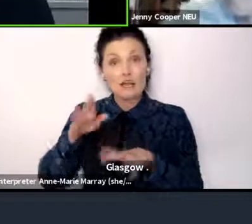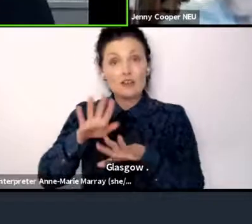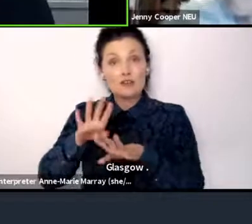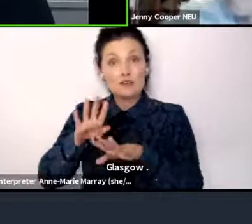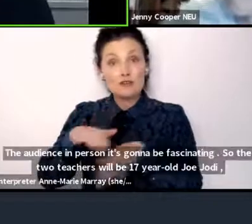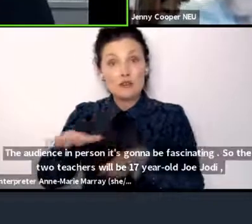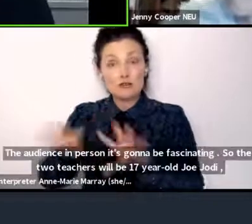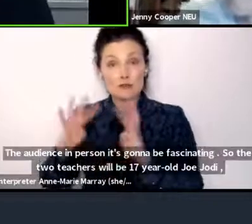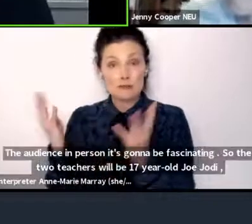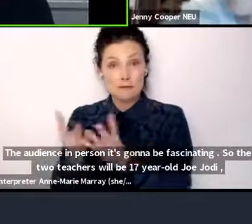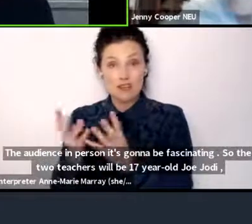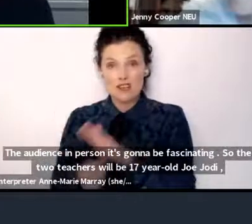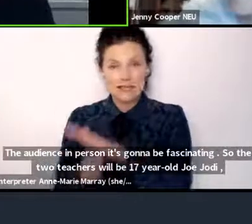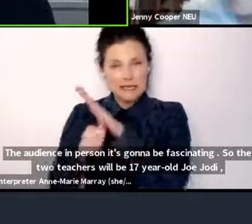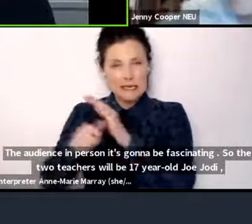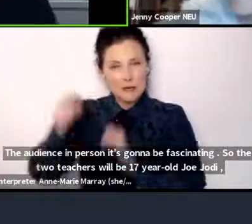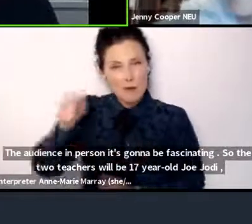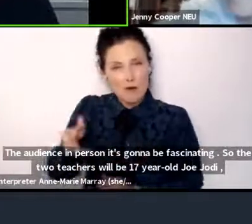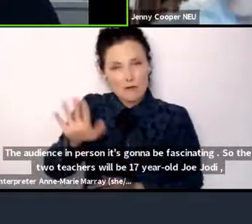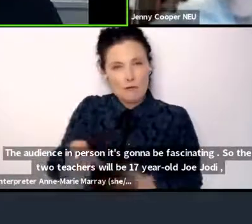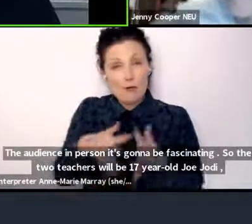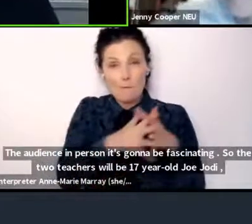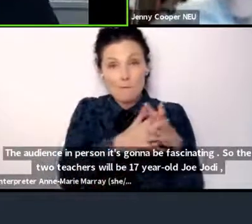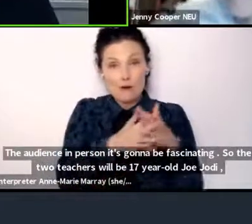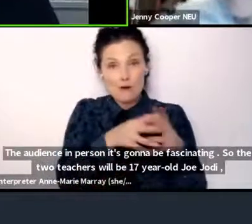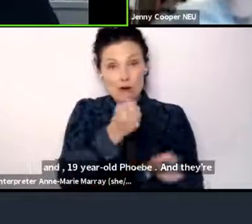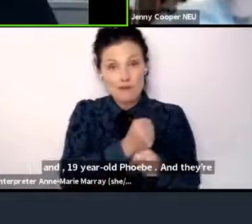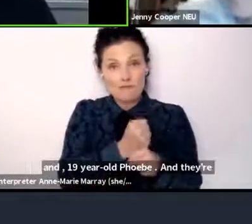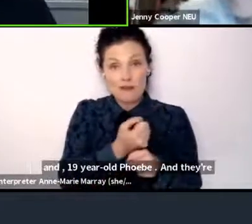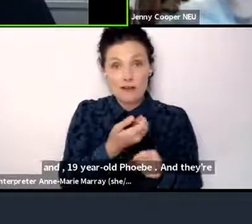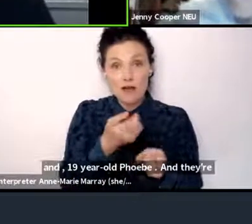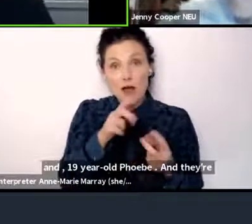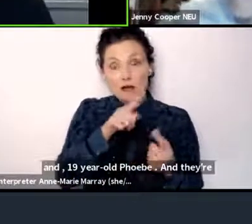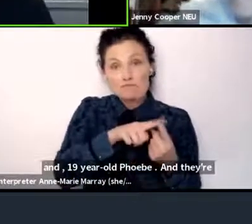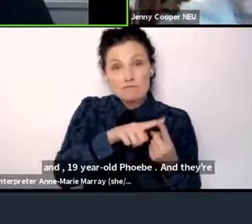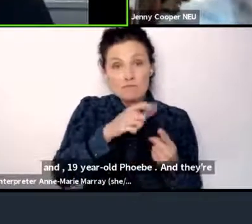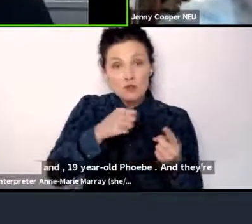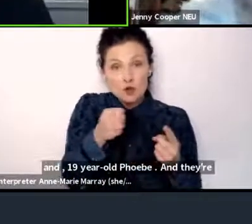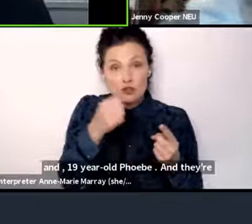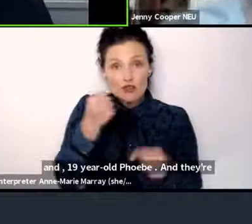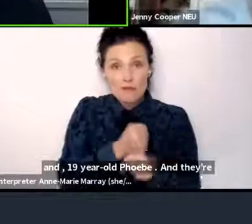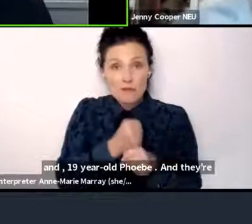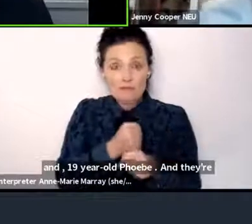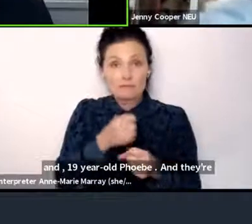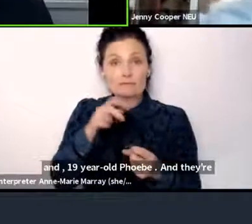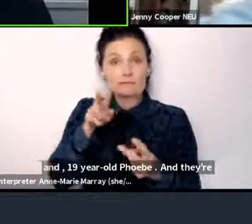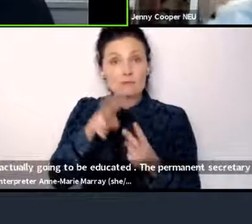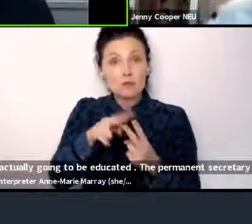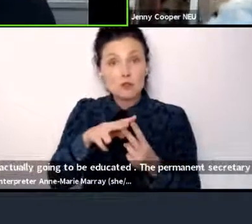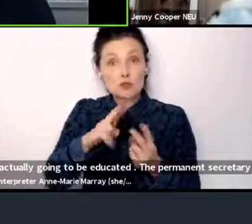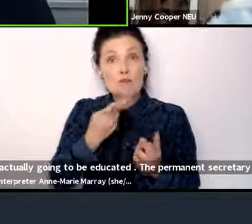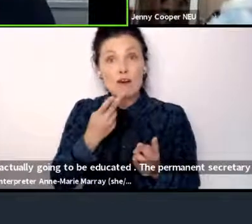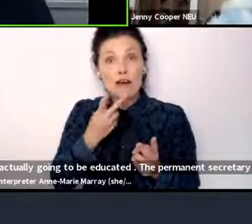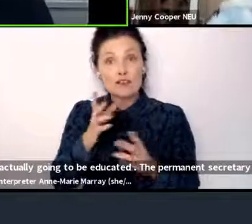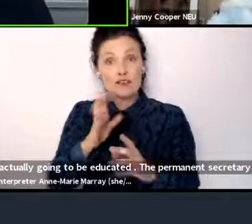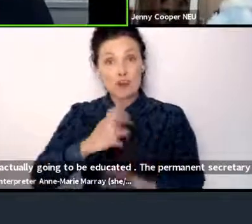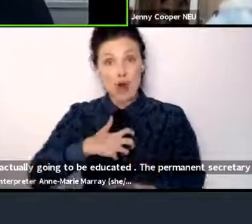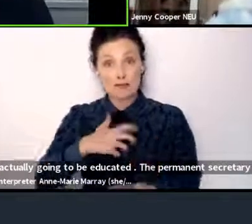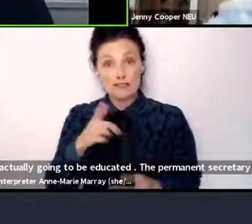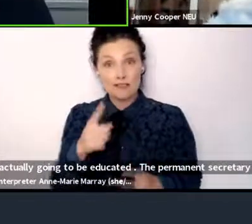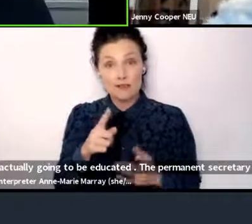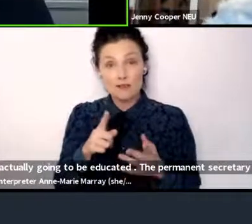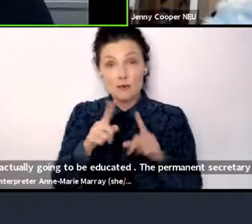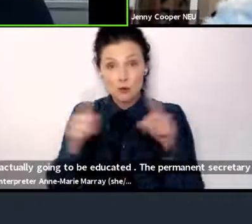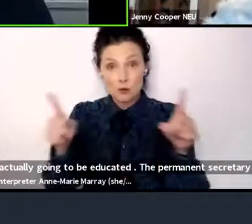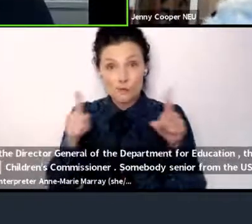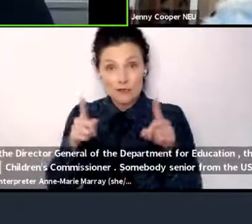from the US Government, and hopefully some people from the Scottish Government and a couple of the Vice Chancellors from Scottish Universities, and also somebody senior from